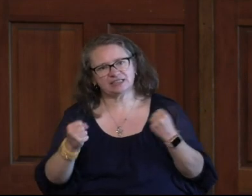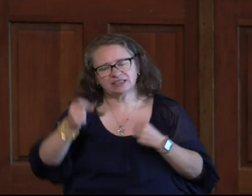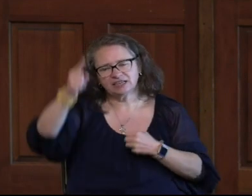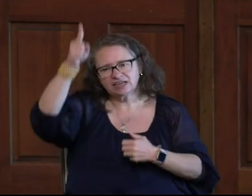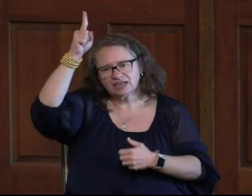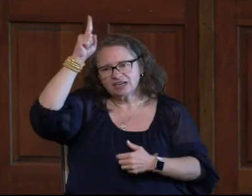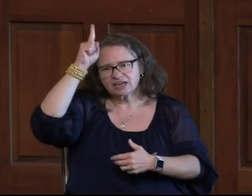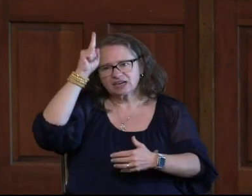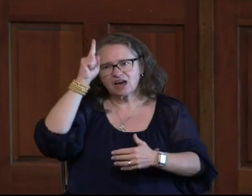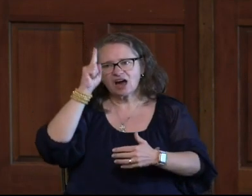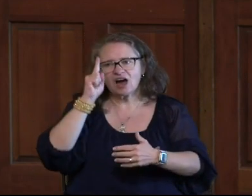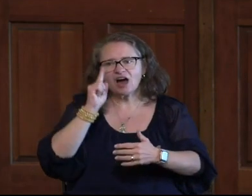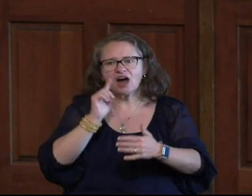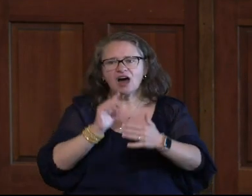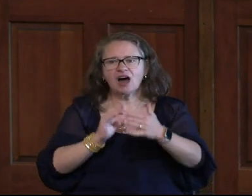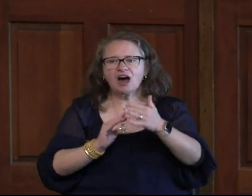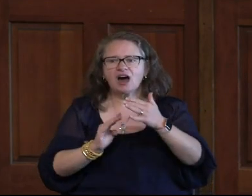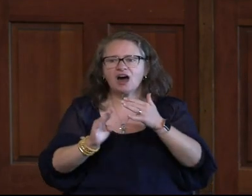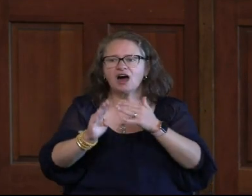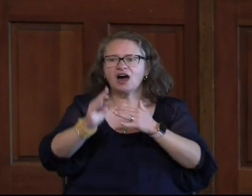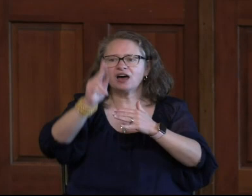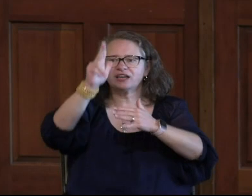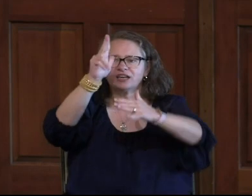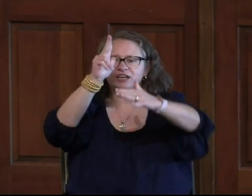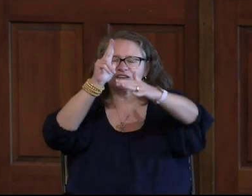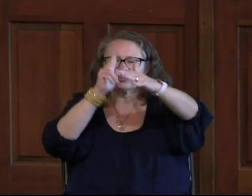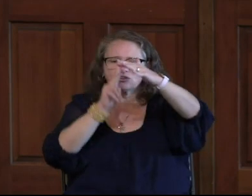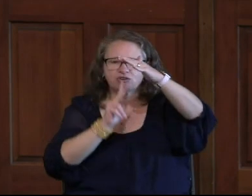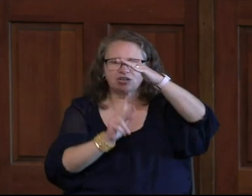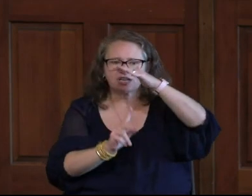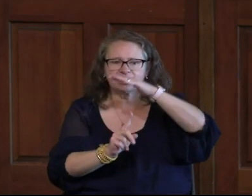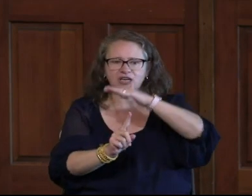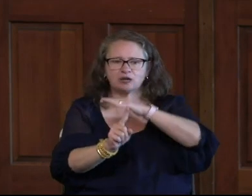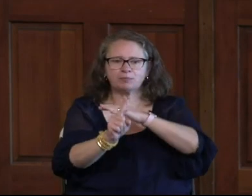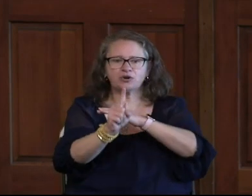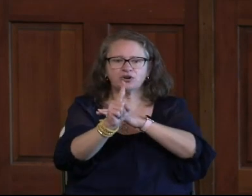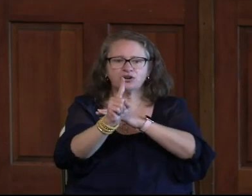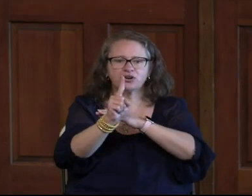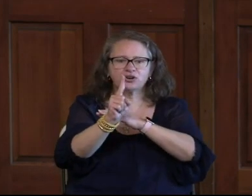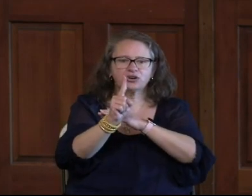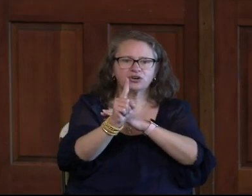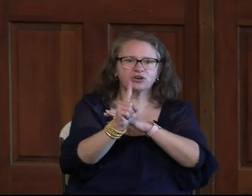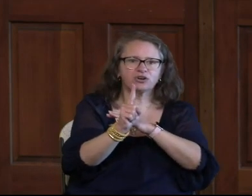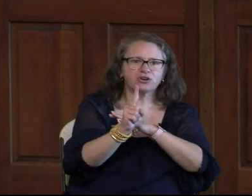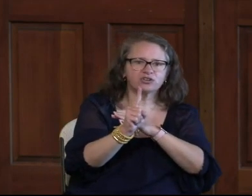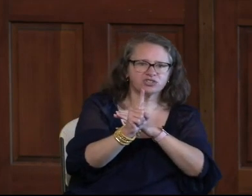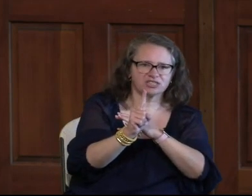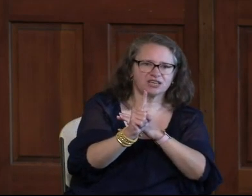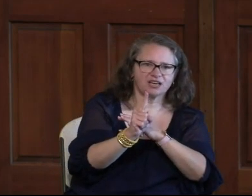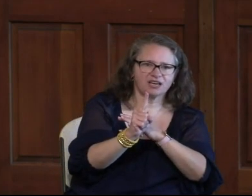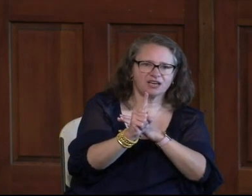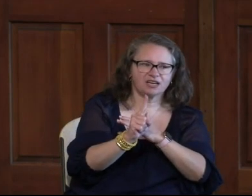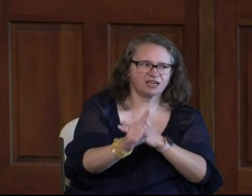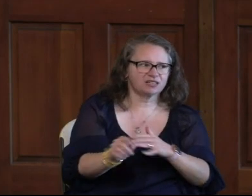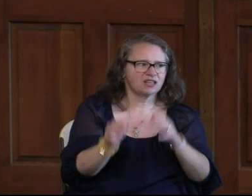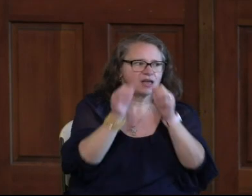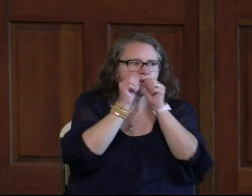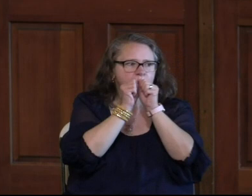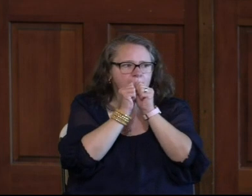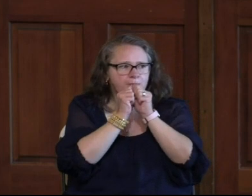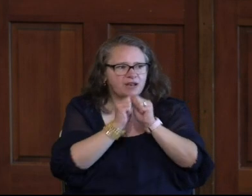God in three persons,